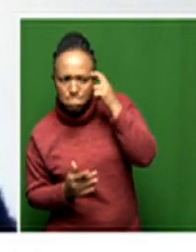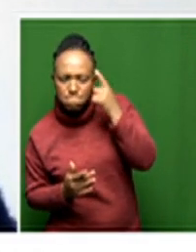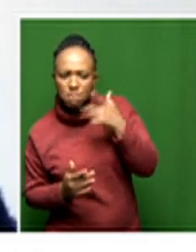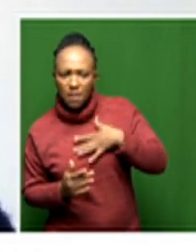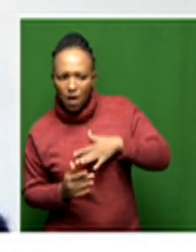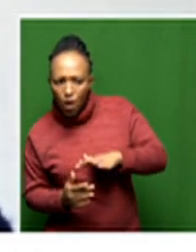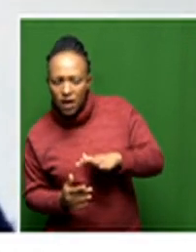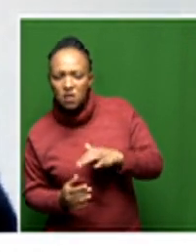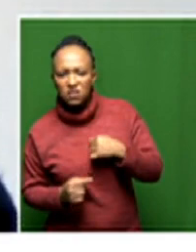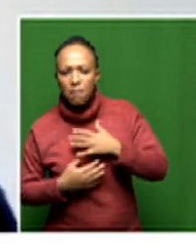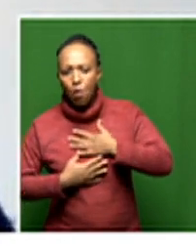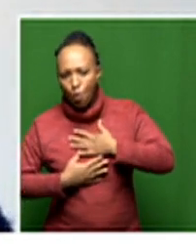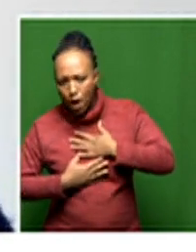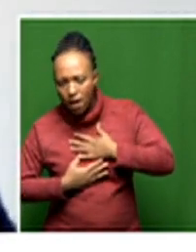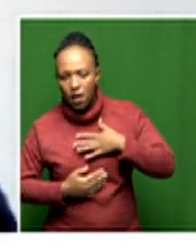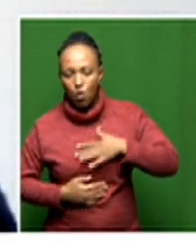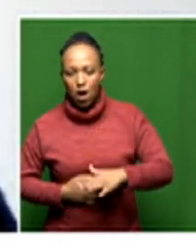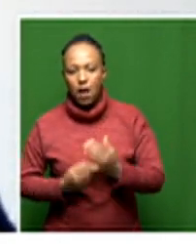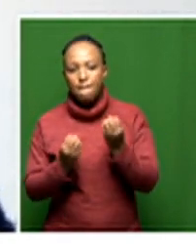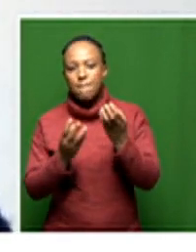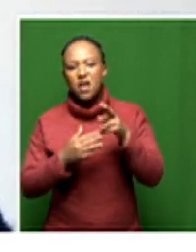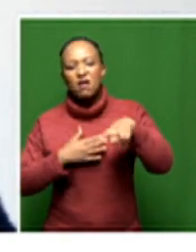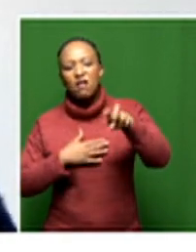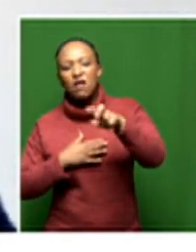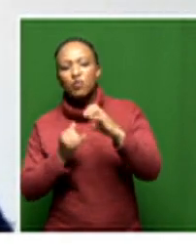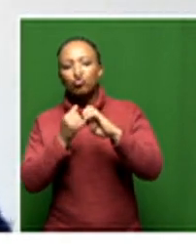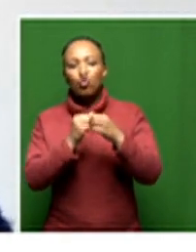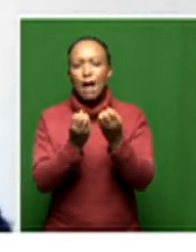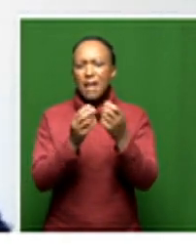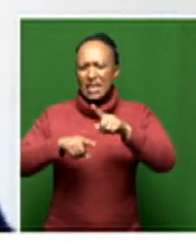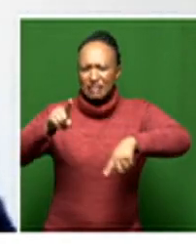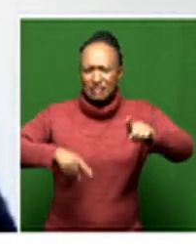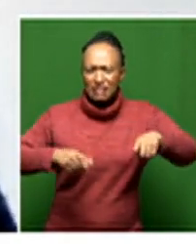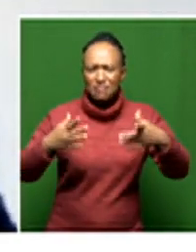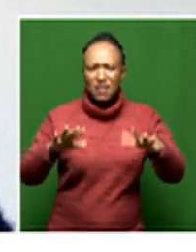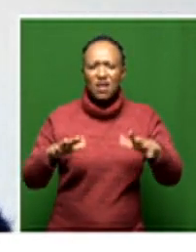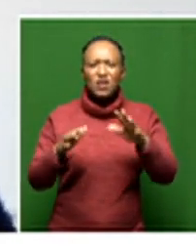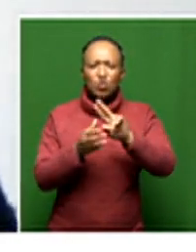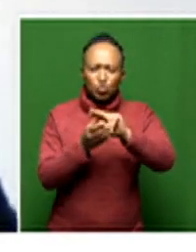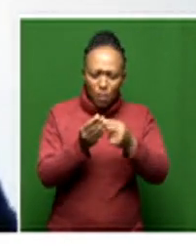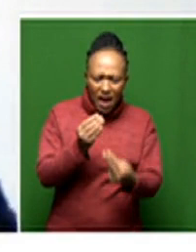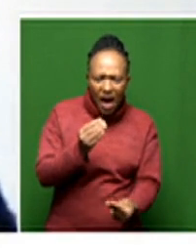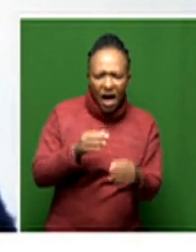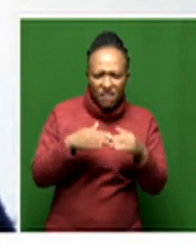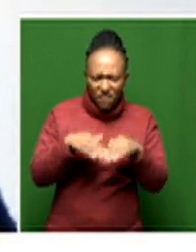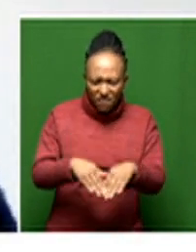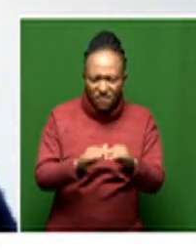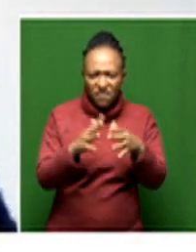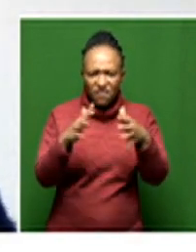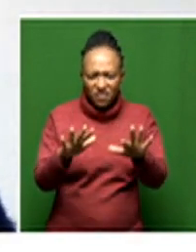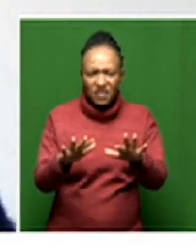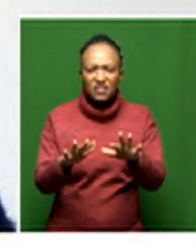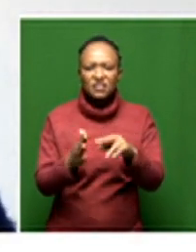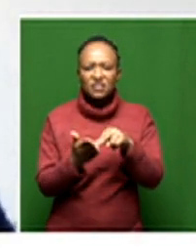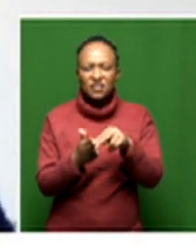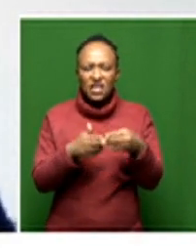willingness to go on to many adventures and try a whole bunch of things i was scuba diving in um shipwrecks